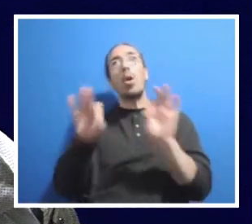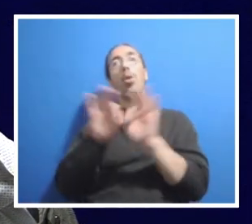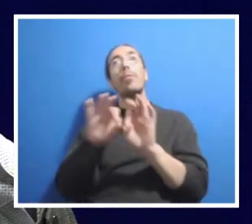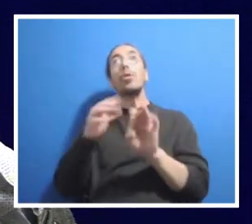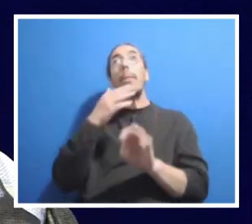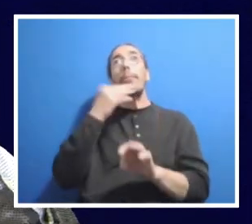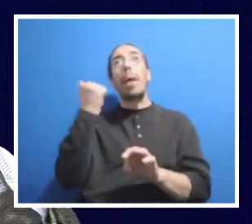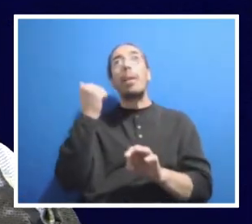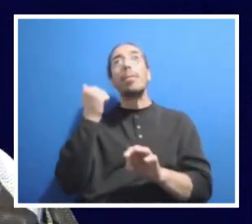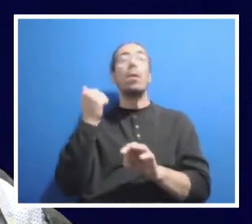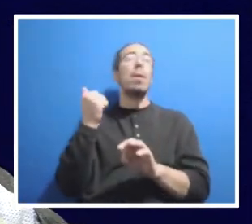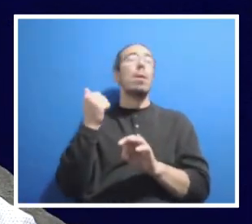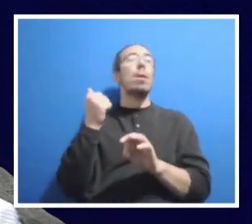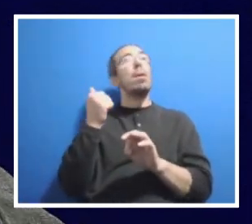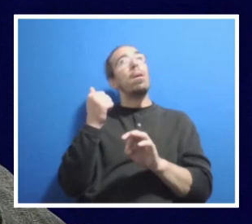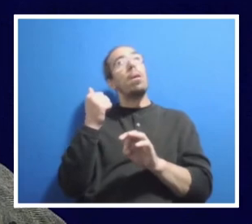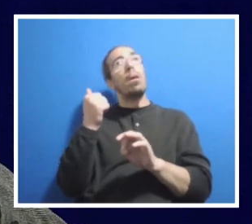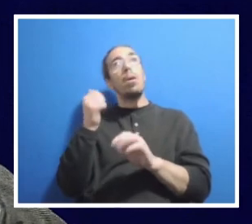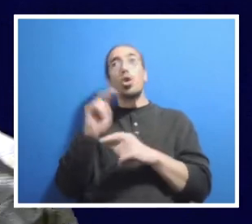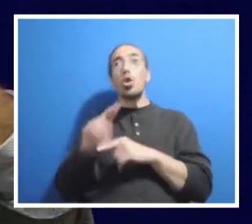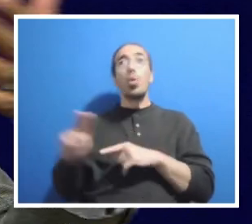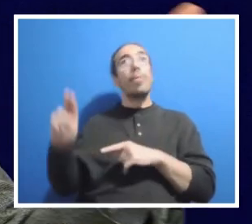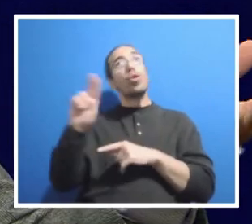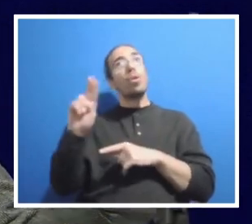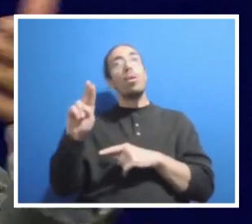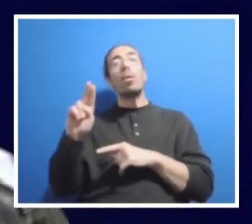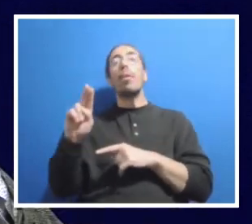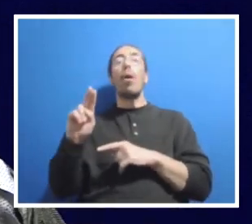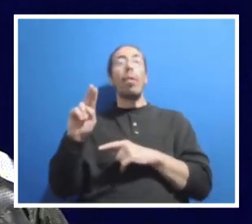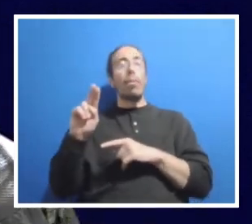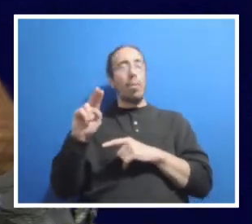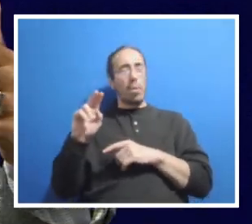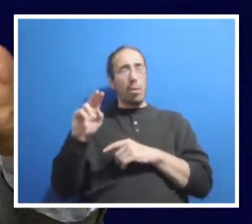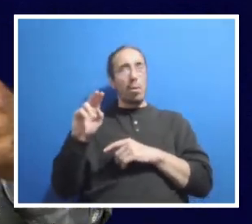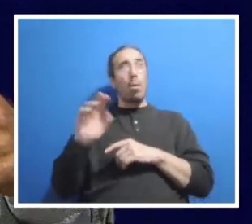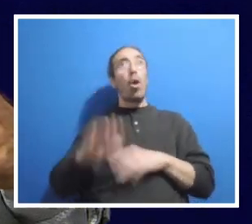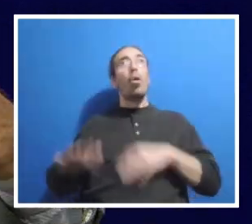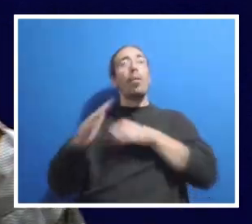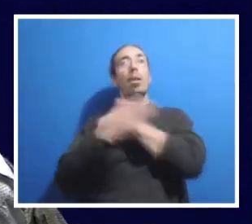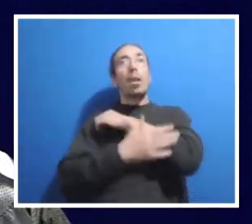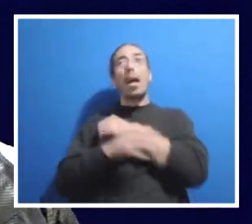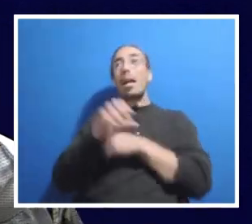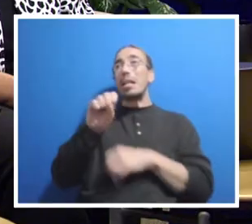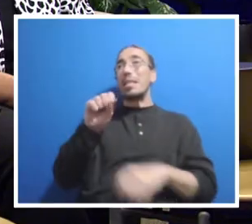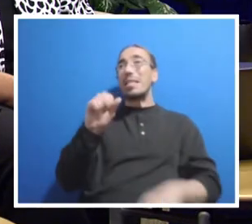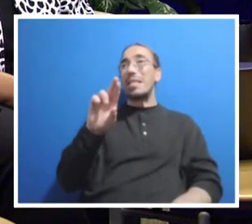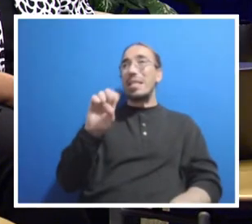university in the country. In addition to what Sarah pointed to, how do we ensure that we continue to